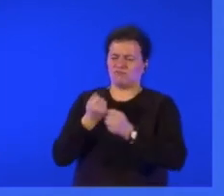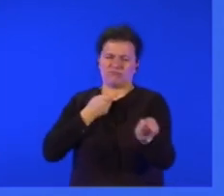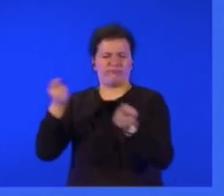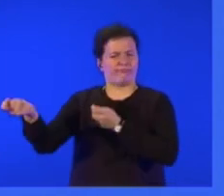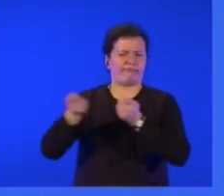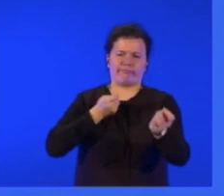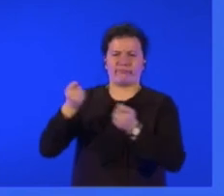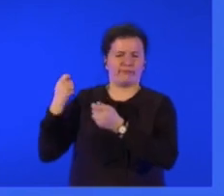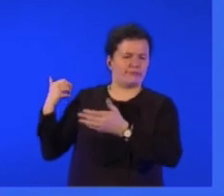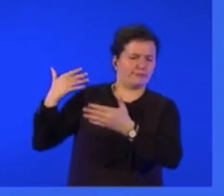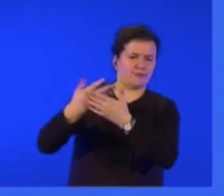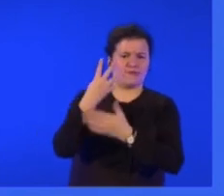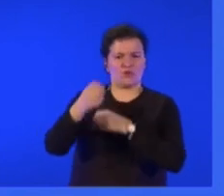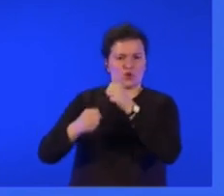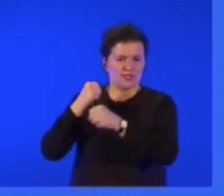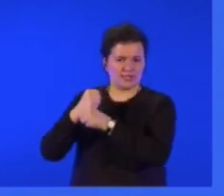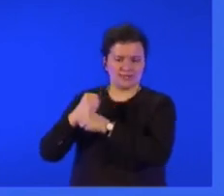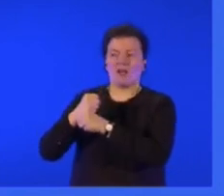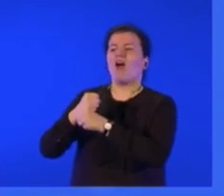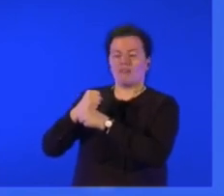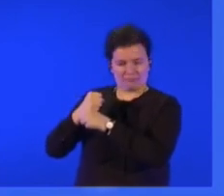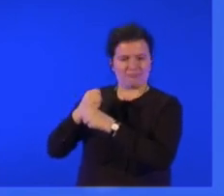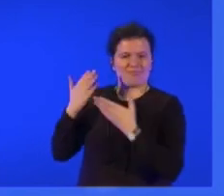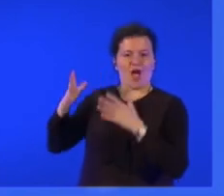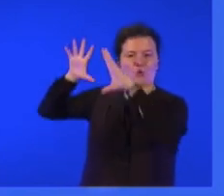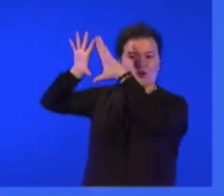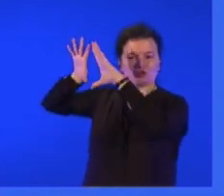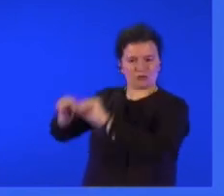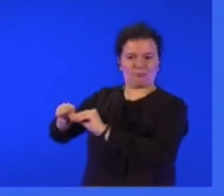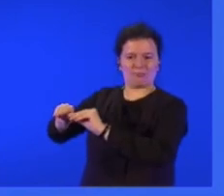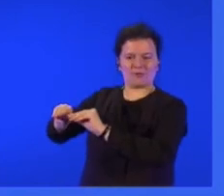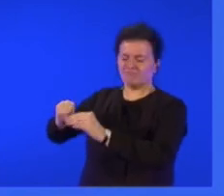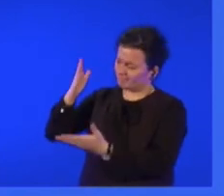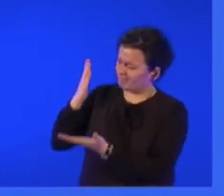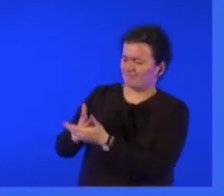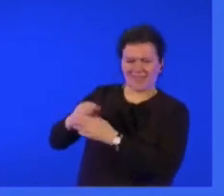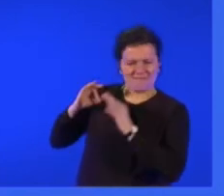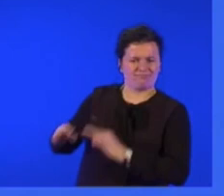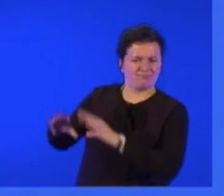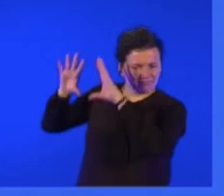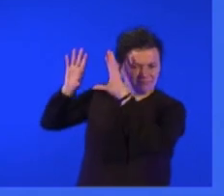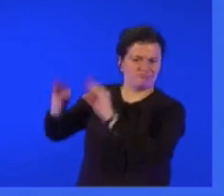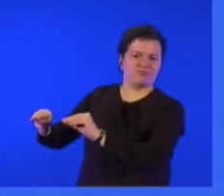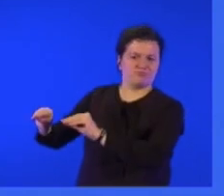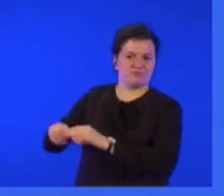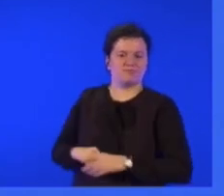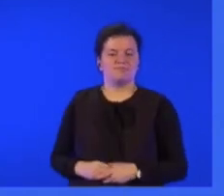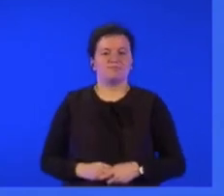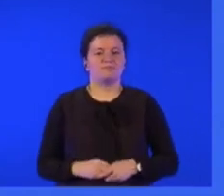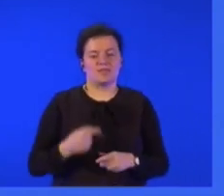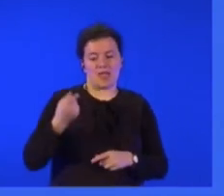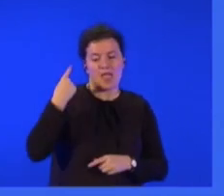Kaczyński's total grip over Poland is over, definitely over. The results of last month's elections are mixed.